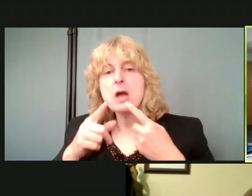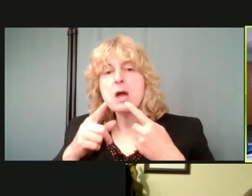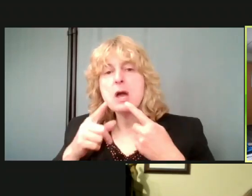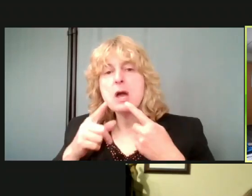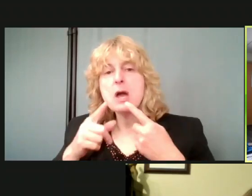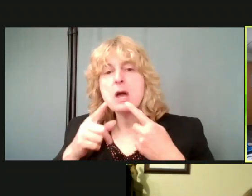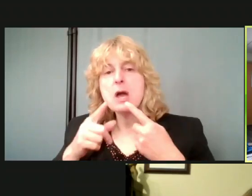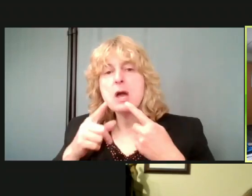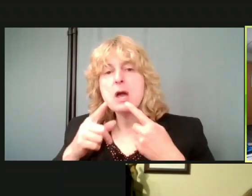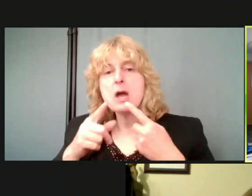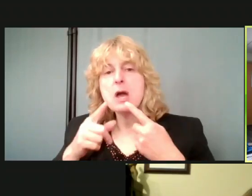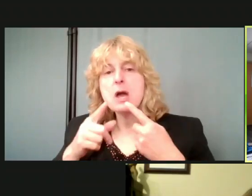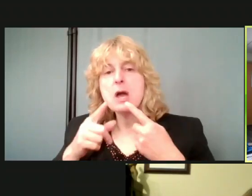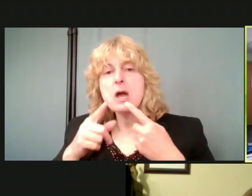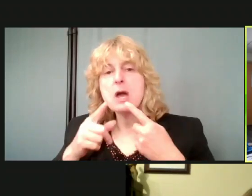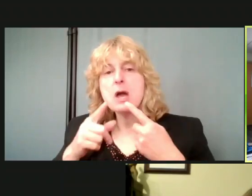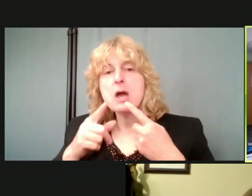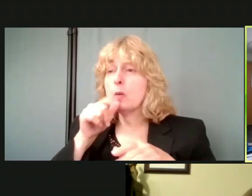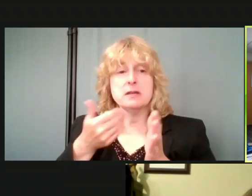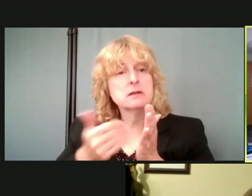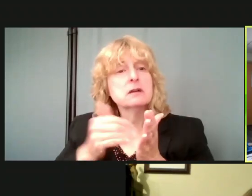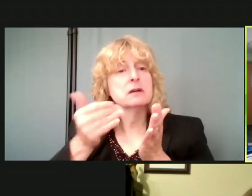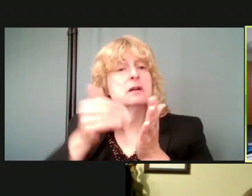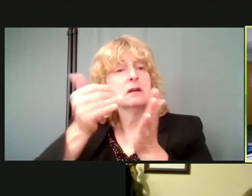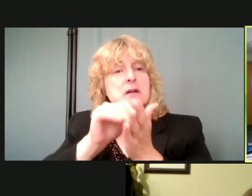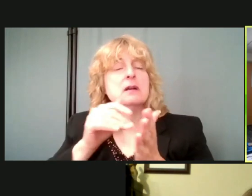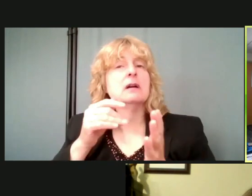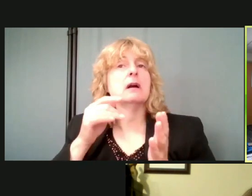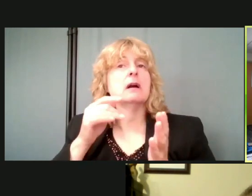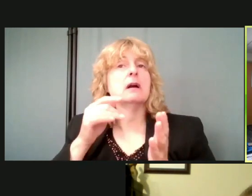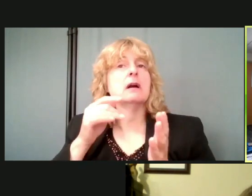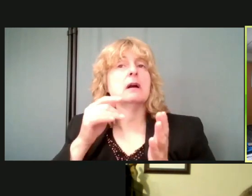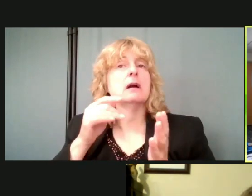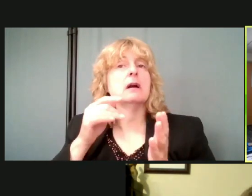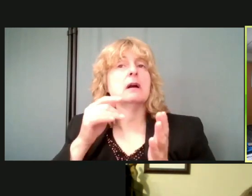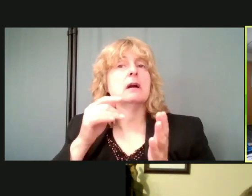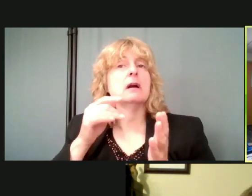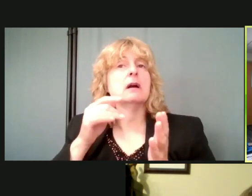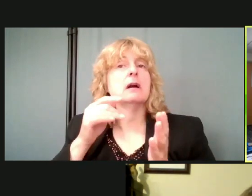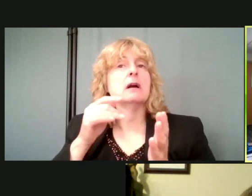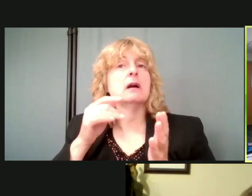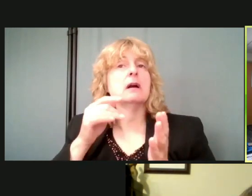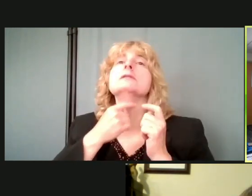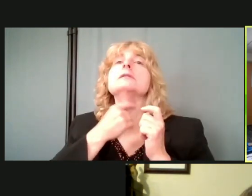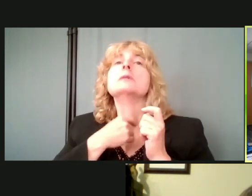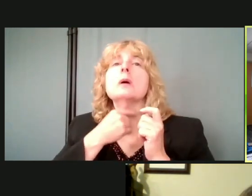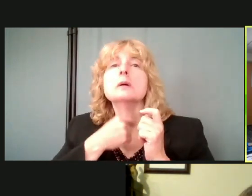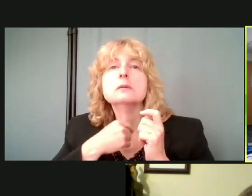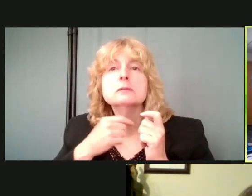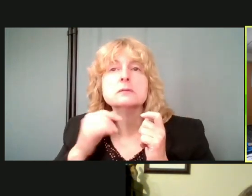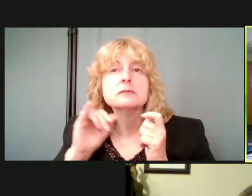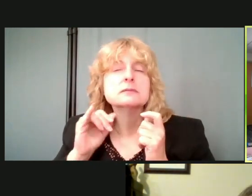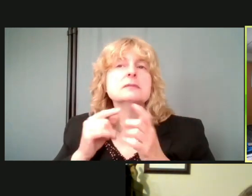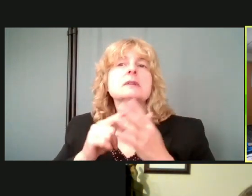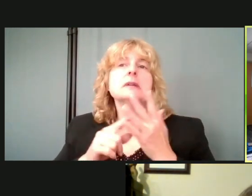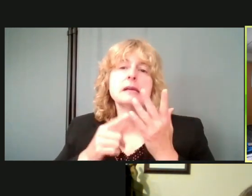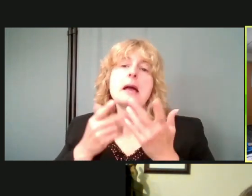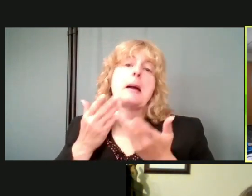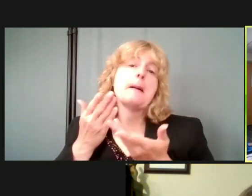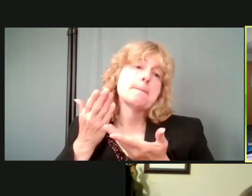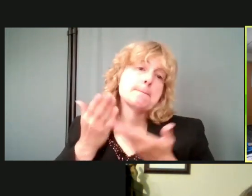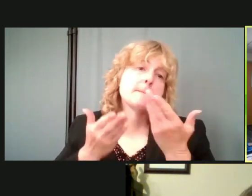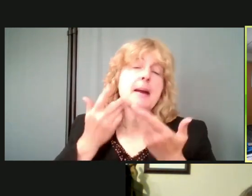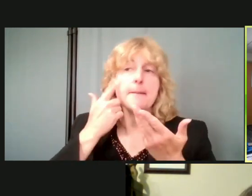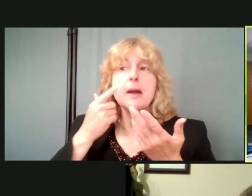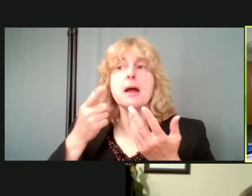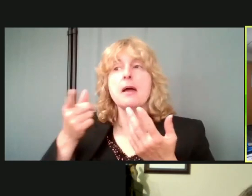infections or tend to get, um, recurrent, um, throat infections, strep throat, uh, infections. One, yeah, it could be cause they're, they're